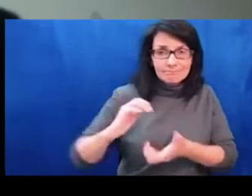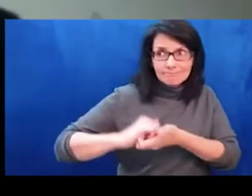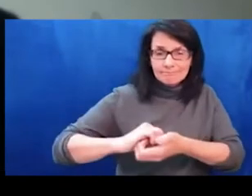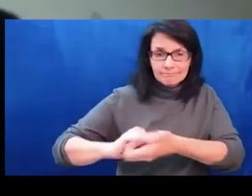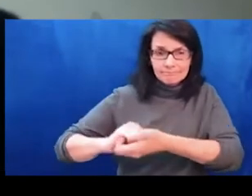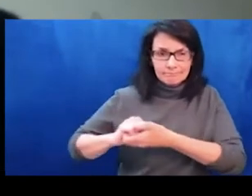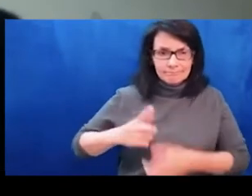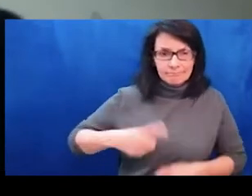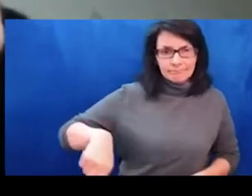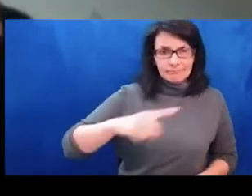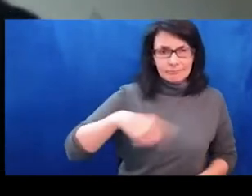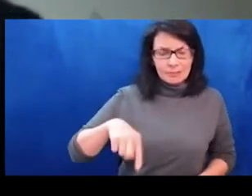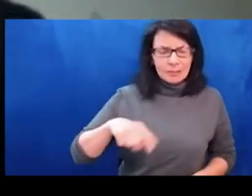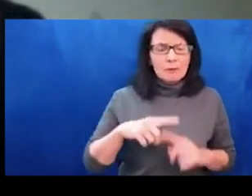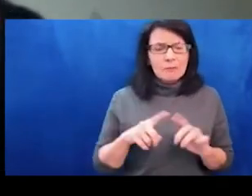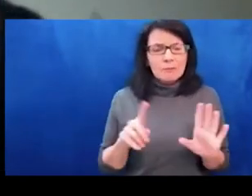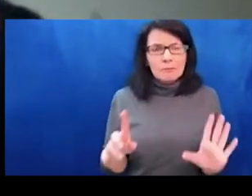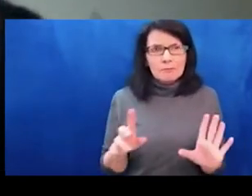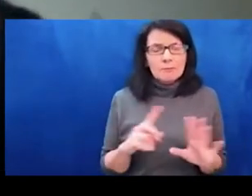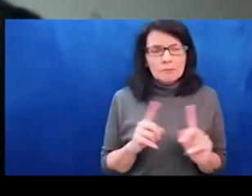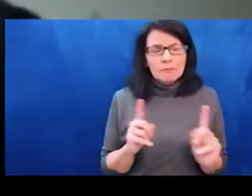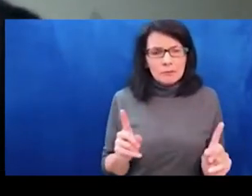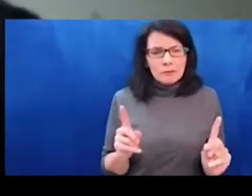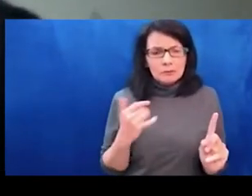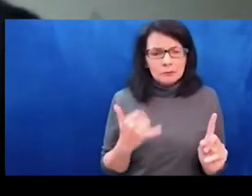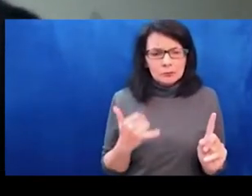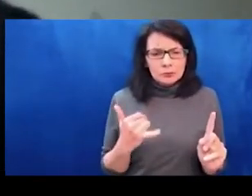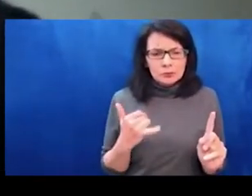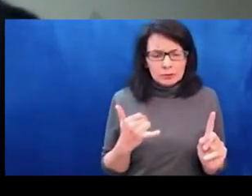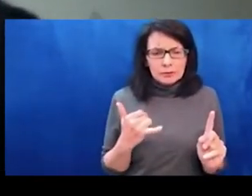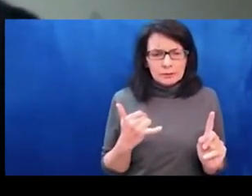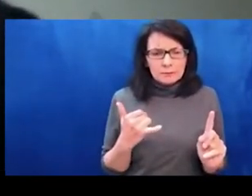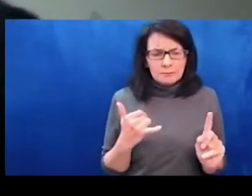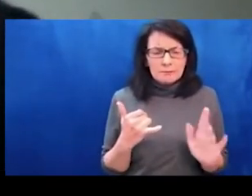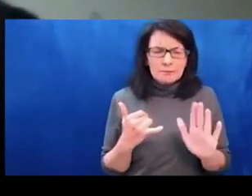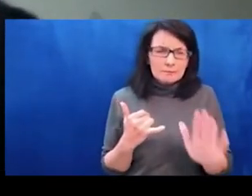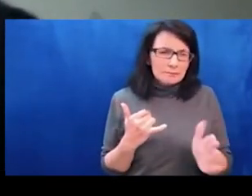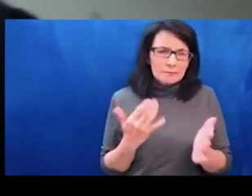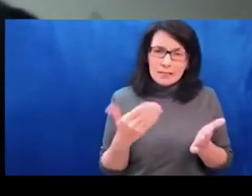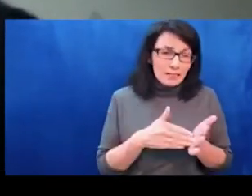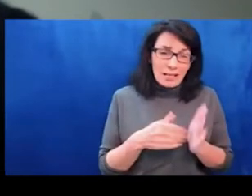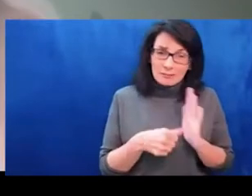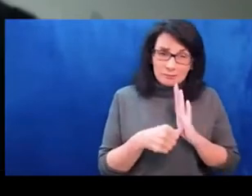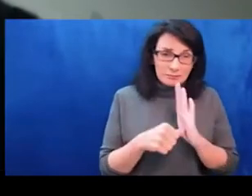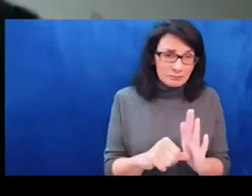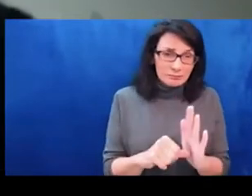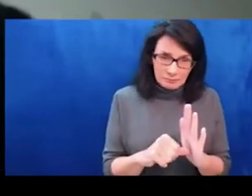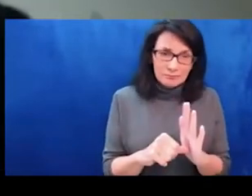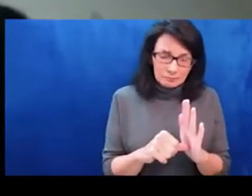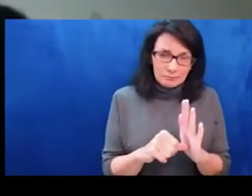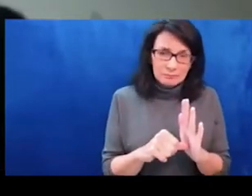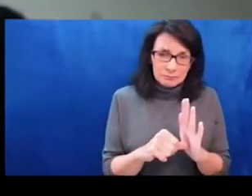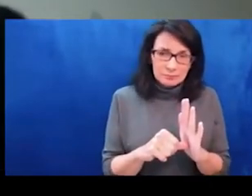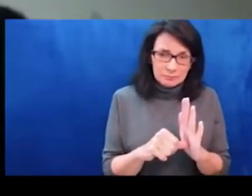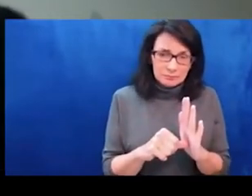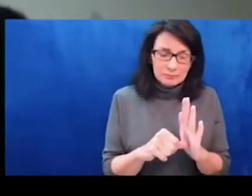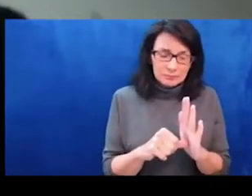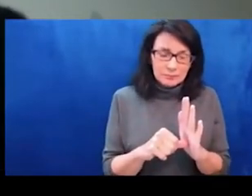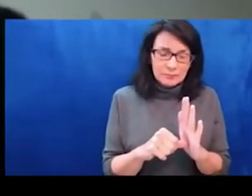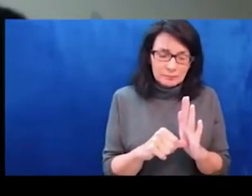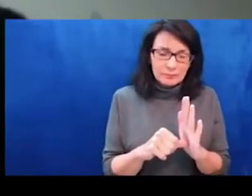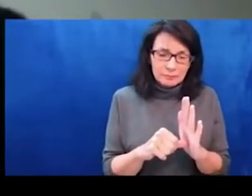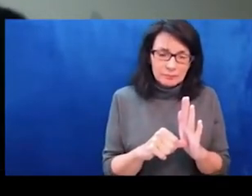the number of casualties are. And so we do, we need to talk about things